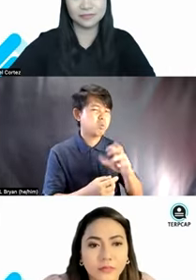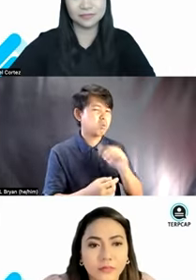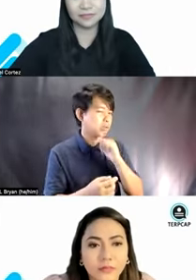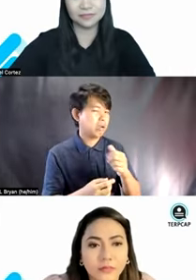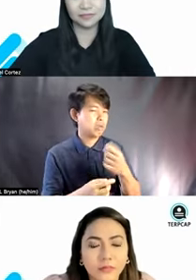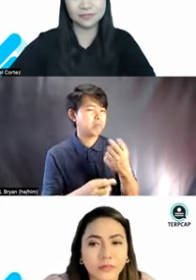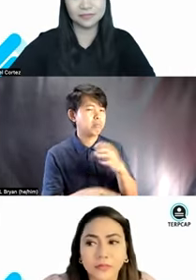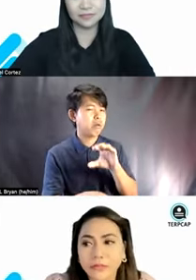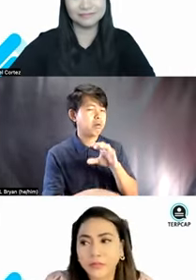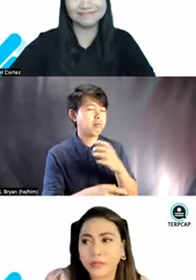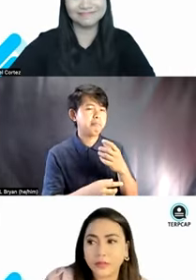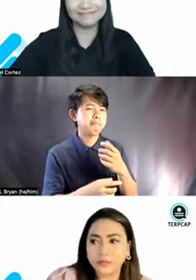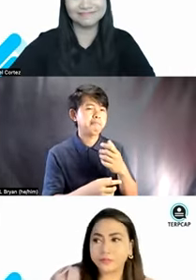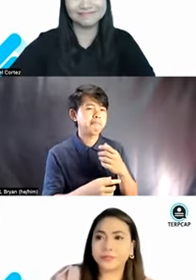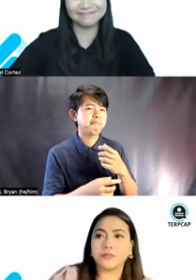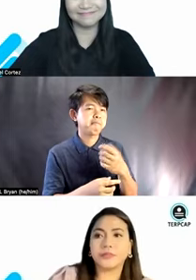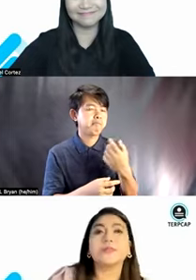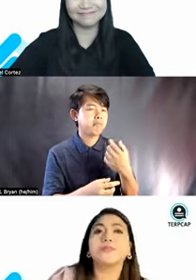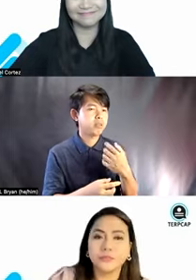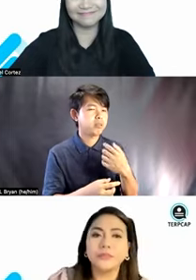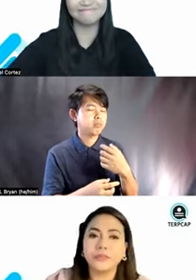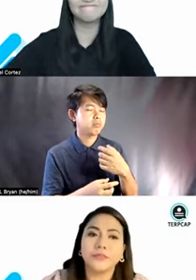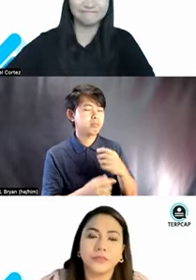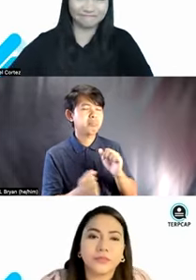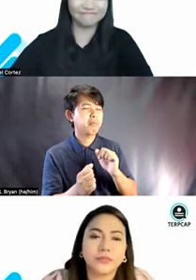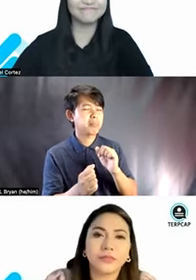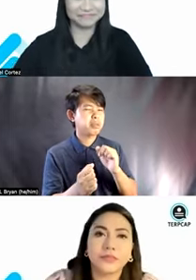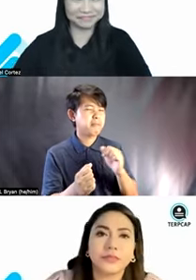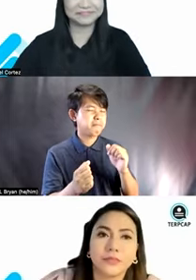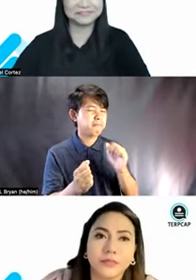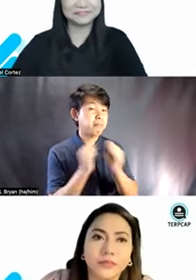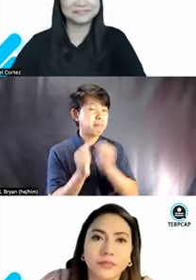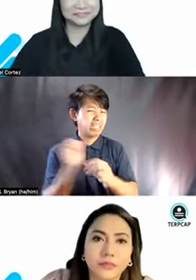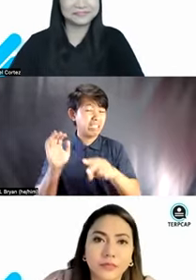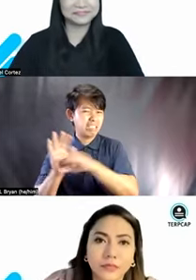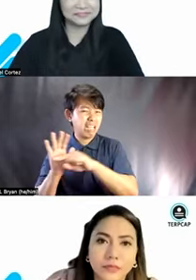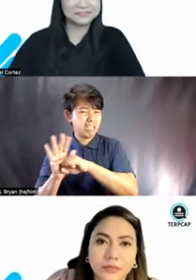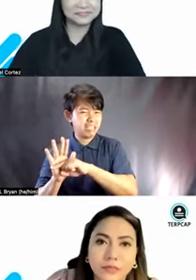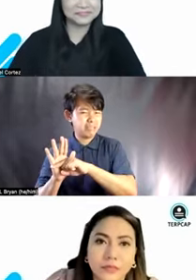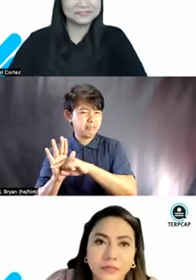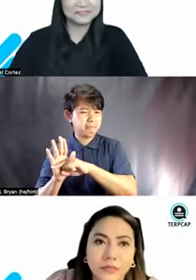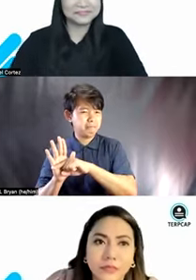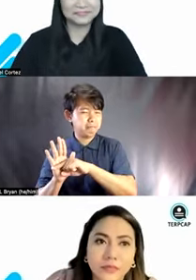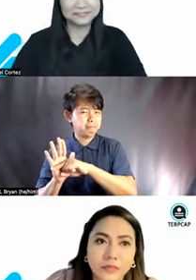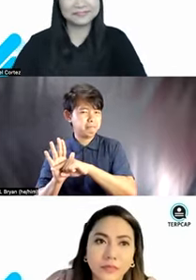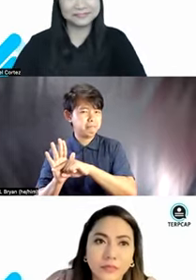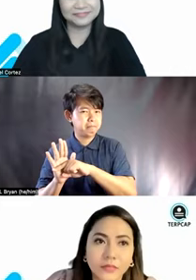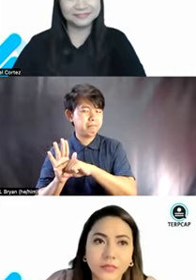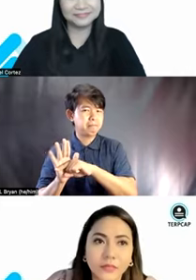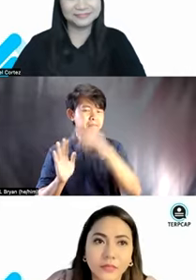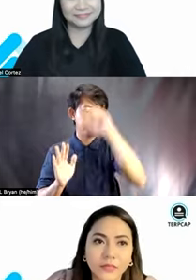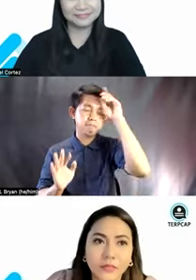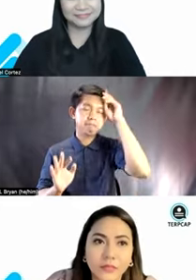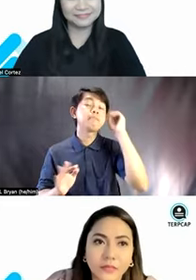um, it's dark, something like that. So it's, uh, it gives us the connotation that